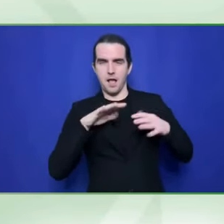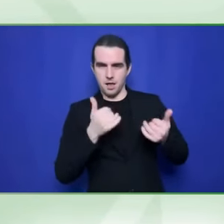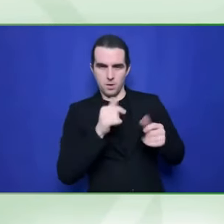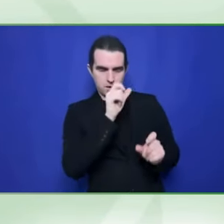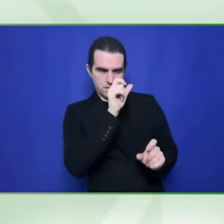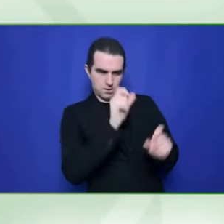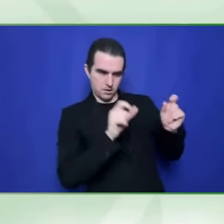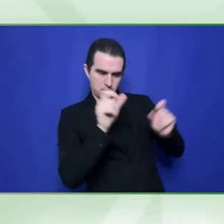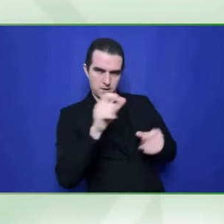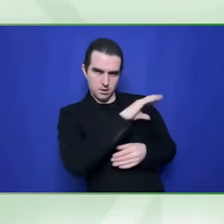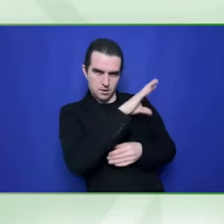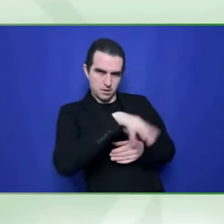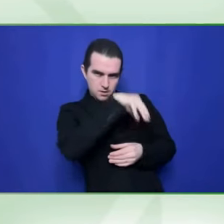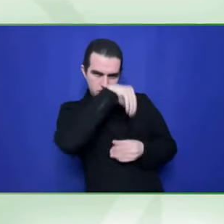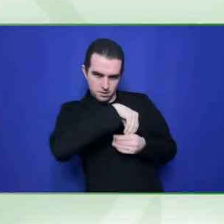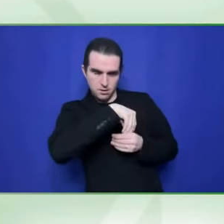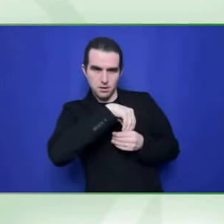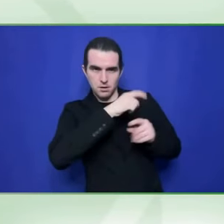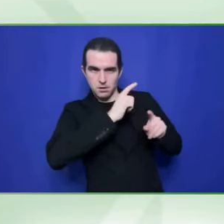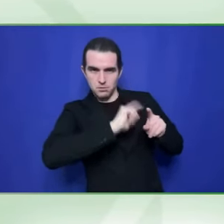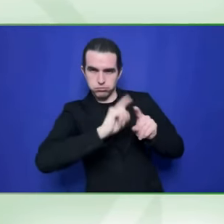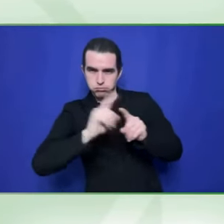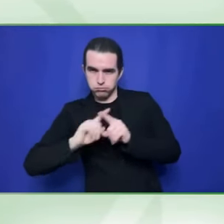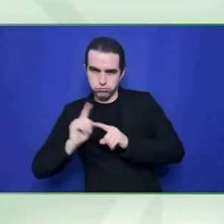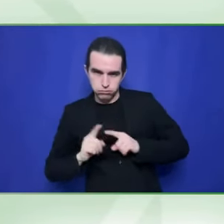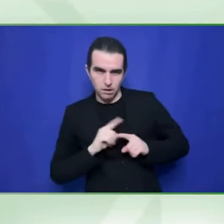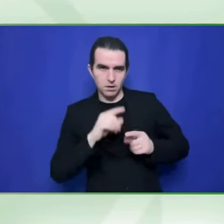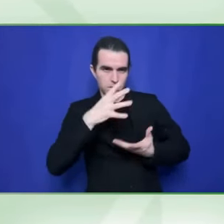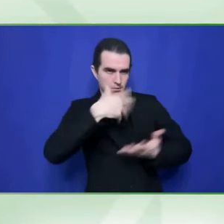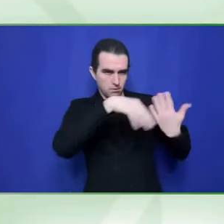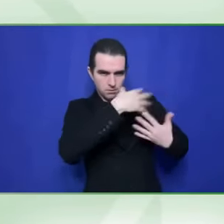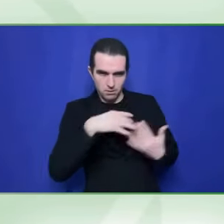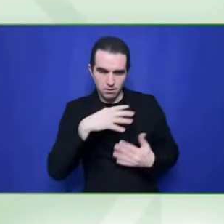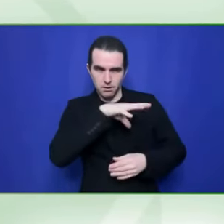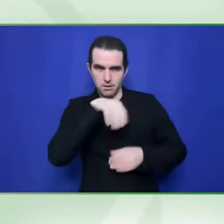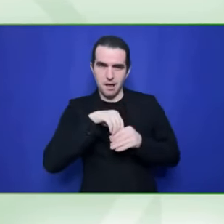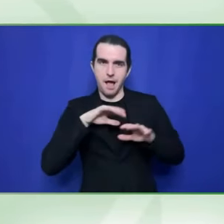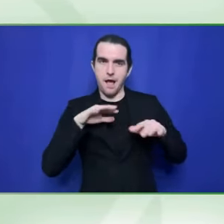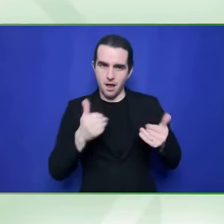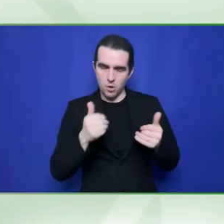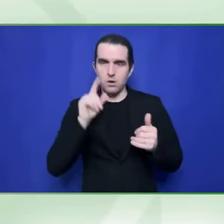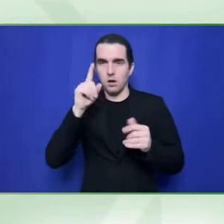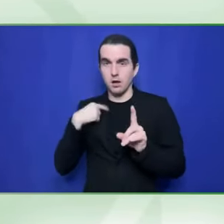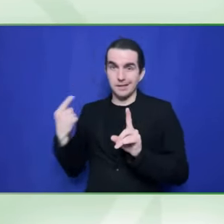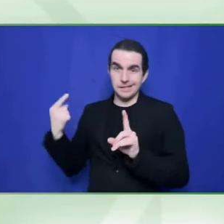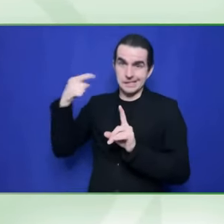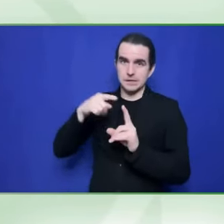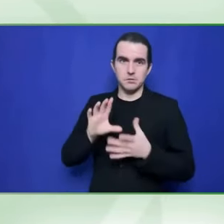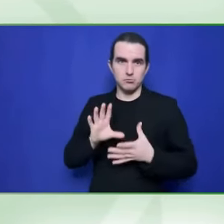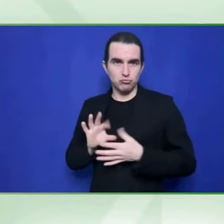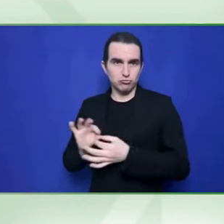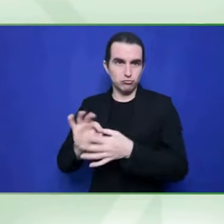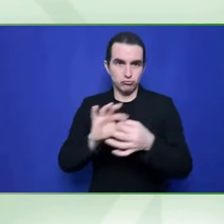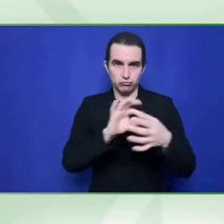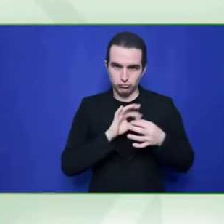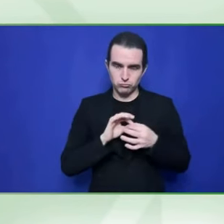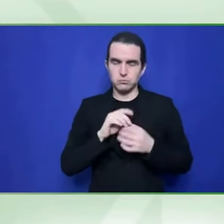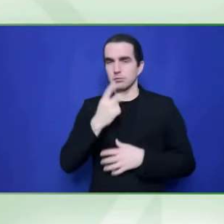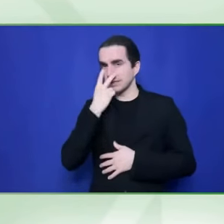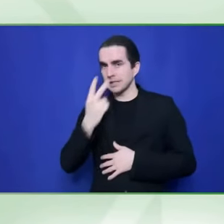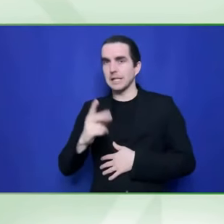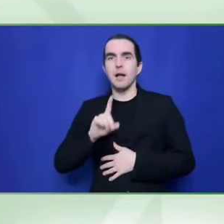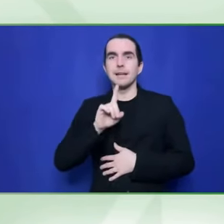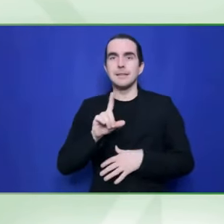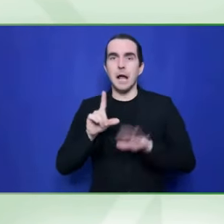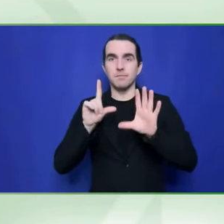hopefully not too pessimistic note, I think we are in the right direction. But I think we can do a lot, lot better. And that's how we can all work together